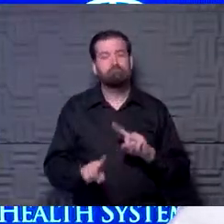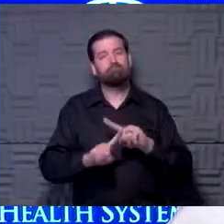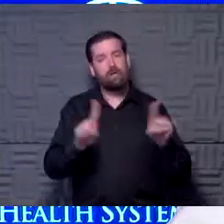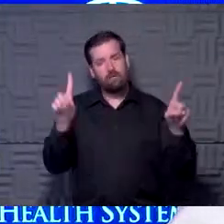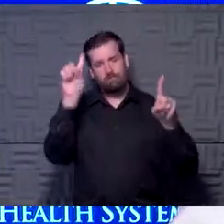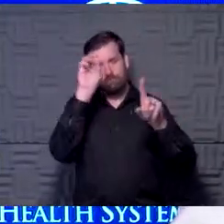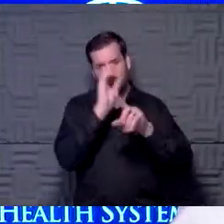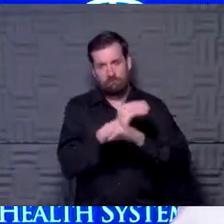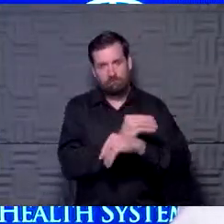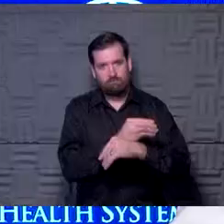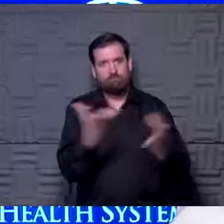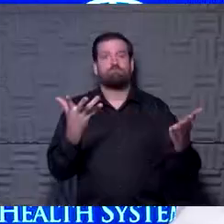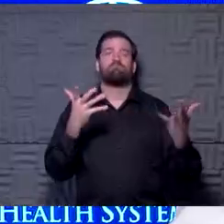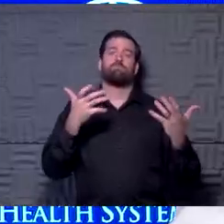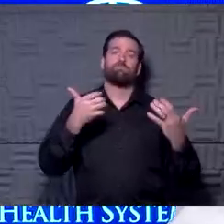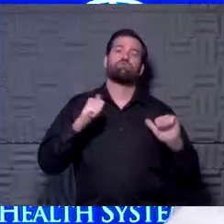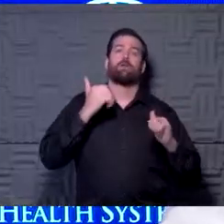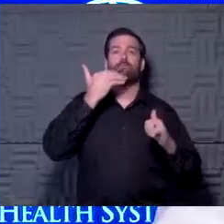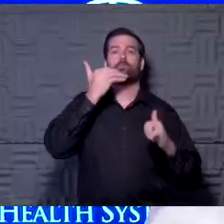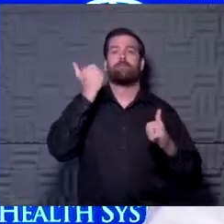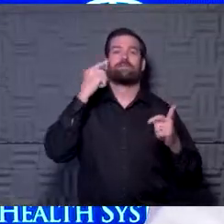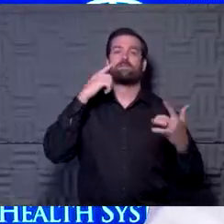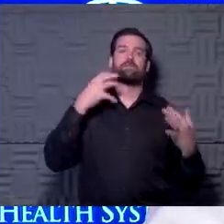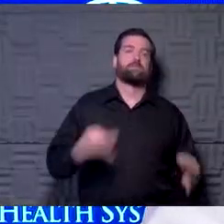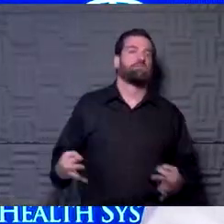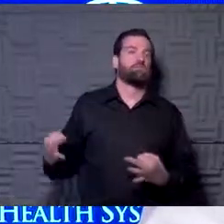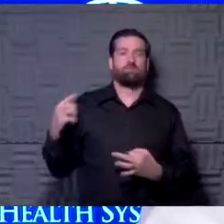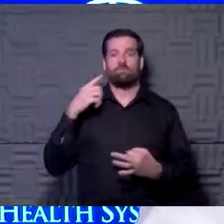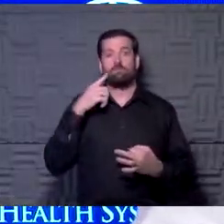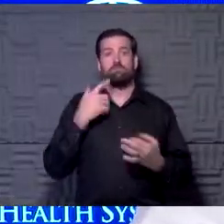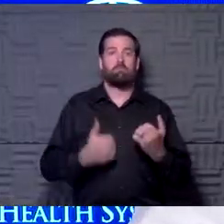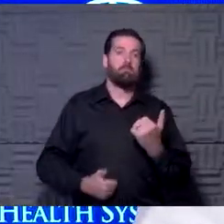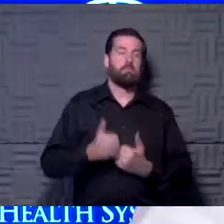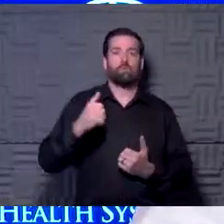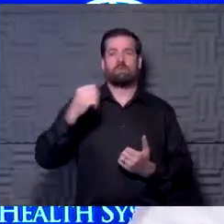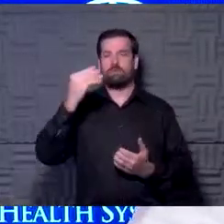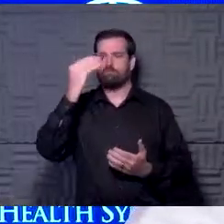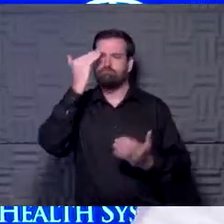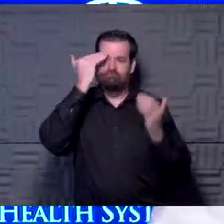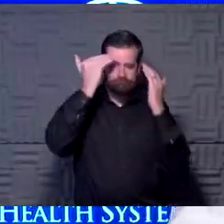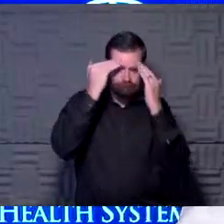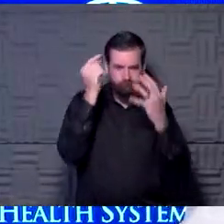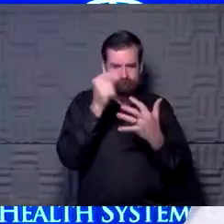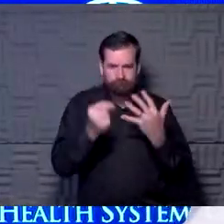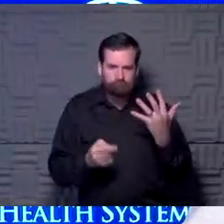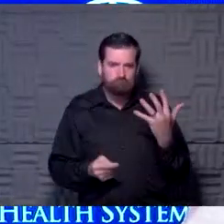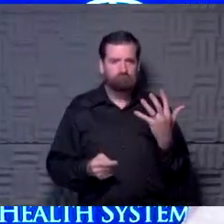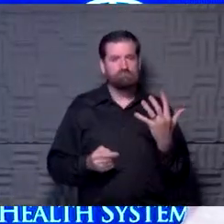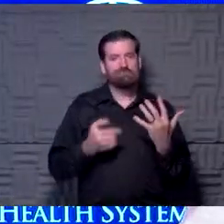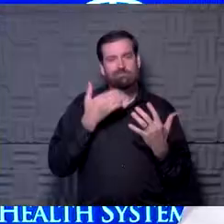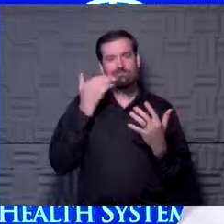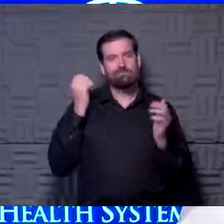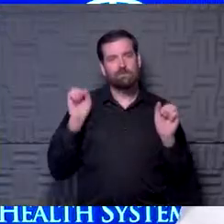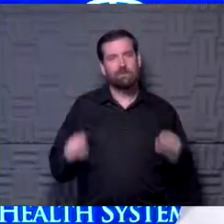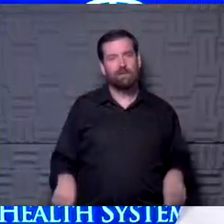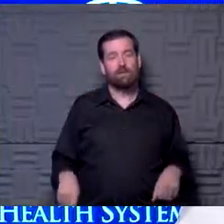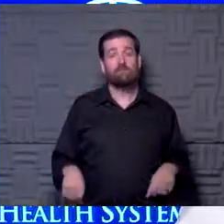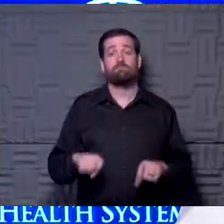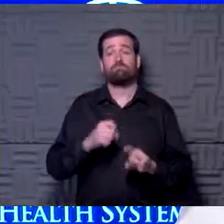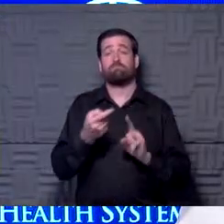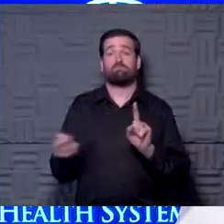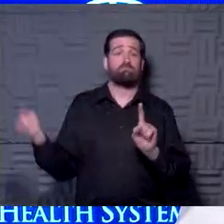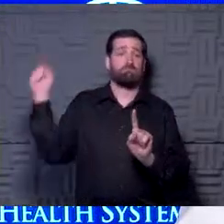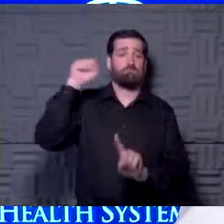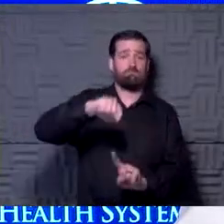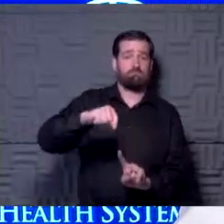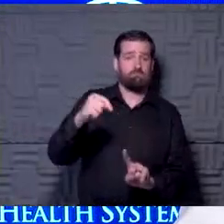you have and try to make the best possible decision, the most informed decision that you can. And the one that we keep coming back